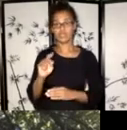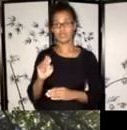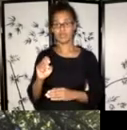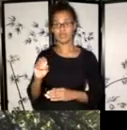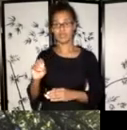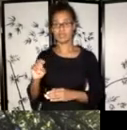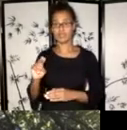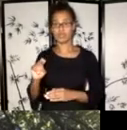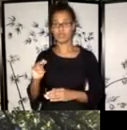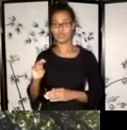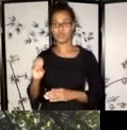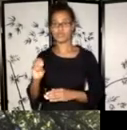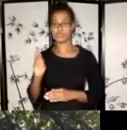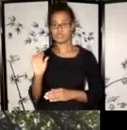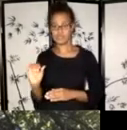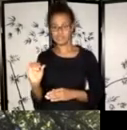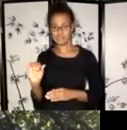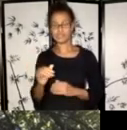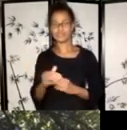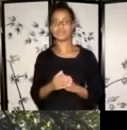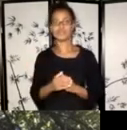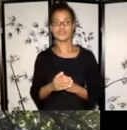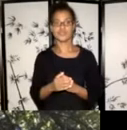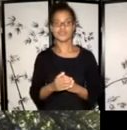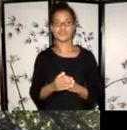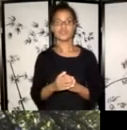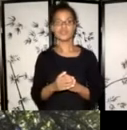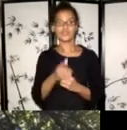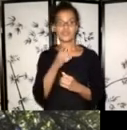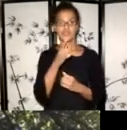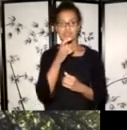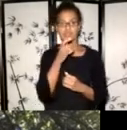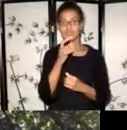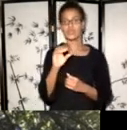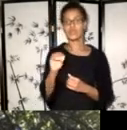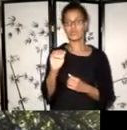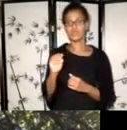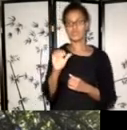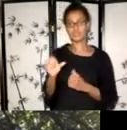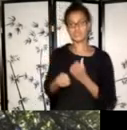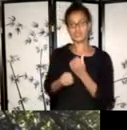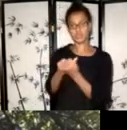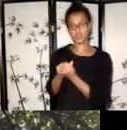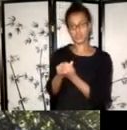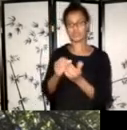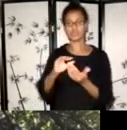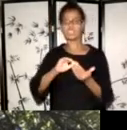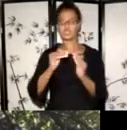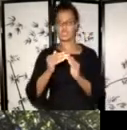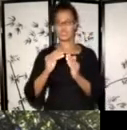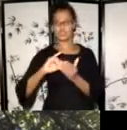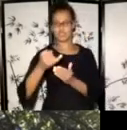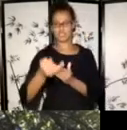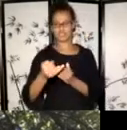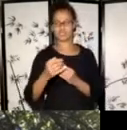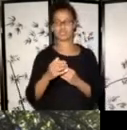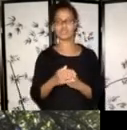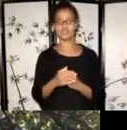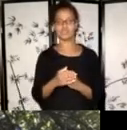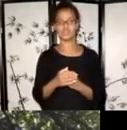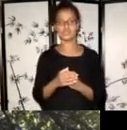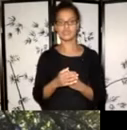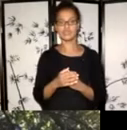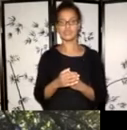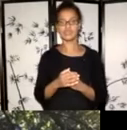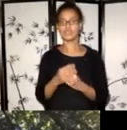in Communities in Schools project. Um, um, and this took place in, uh, Wannapate First Nations.